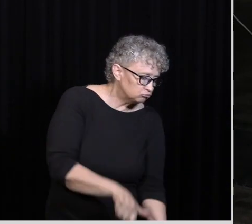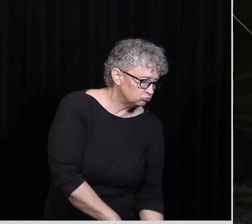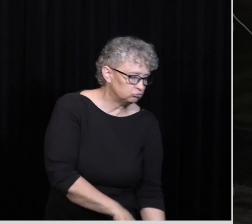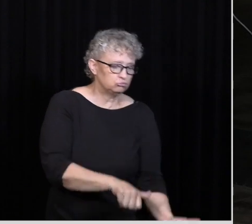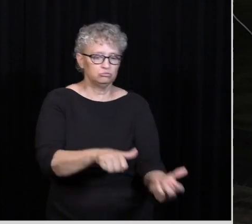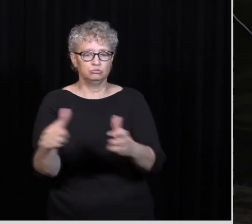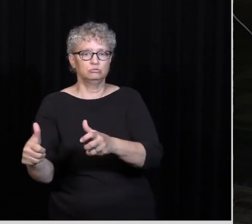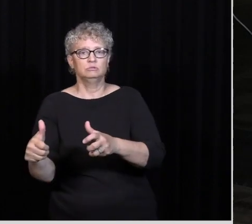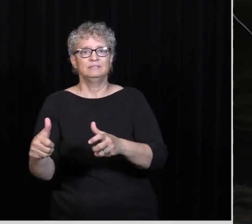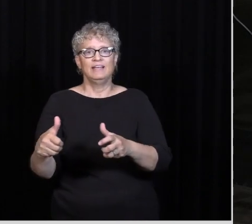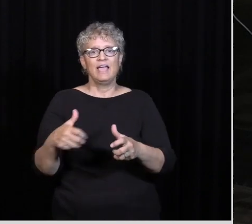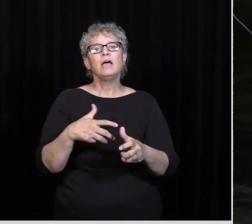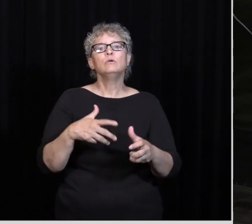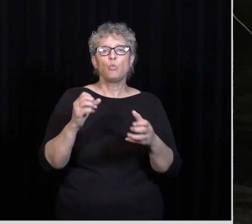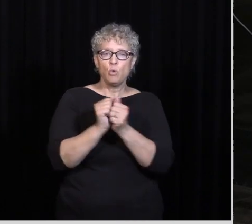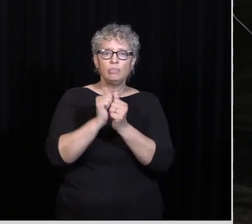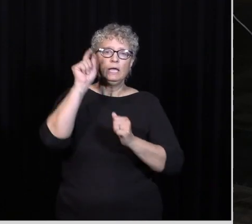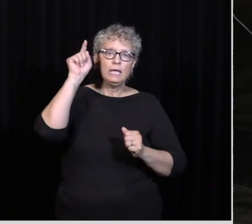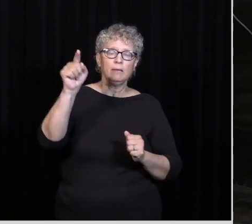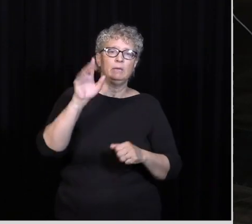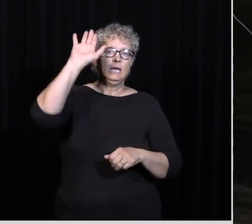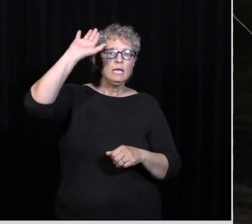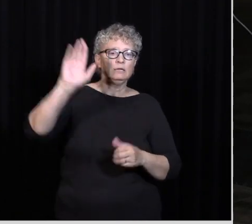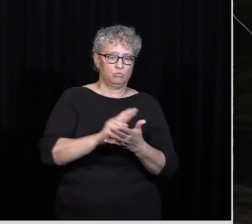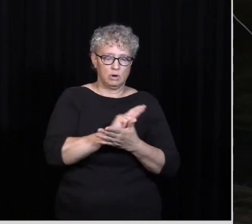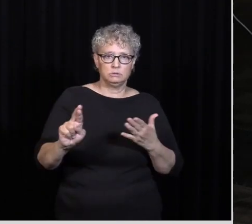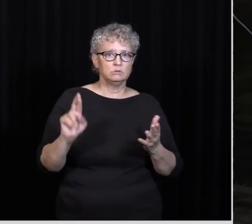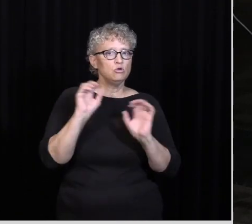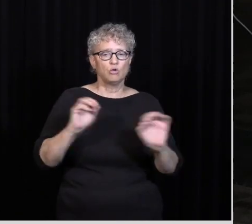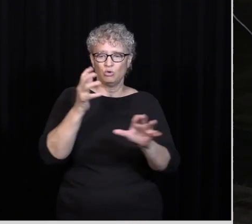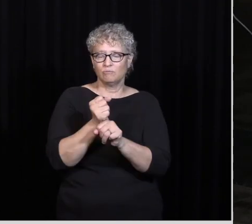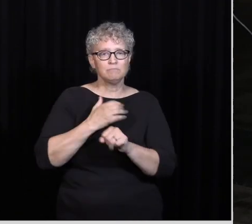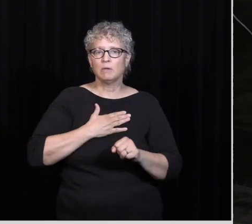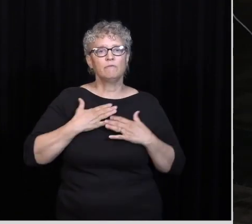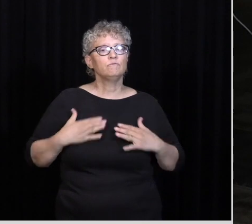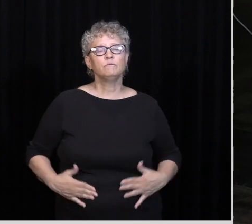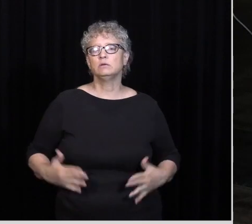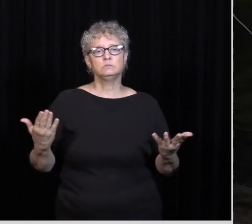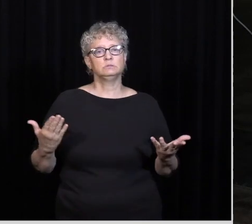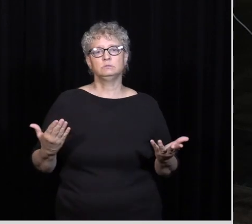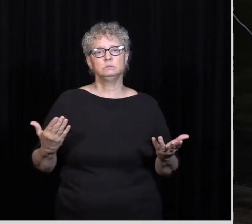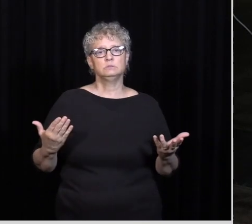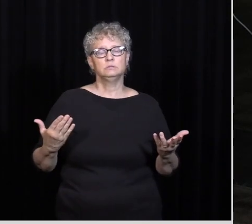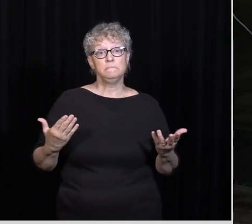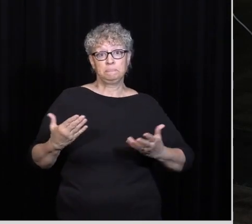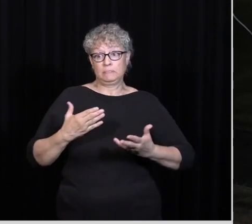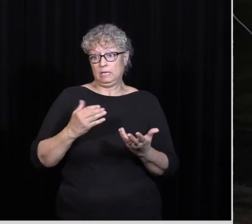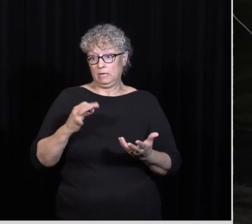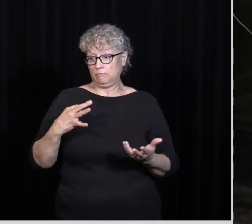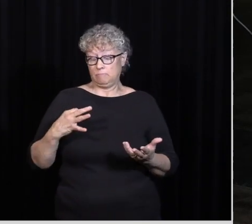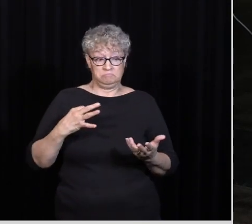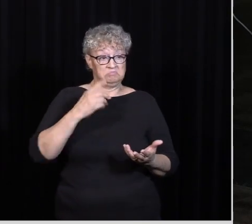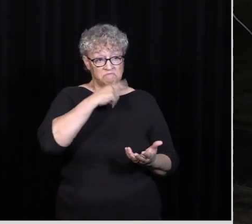come up out of the water In union with him It's his righteousness No confidence in my flesh And so the question Right If for the fakers